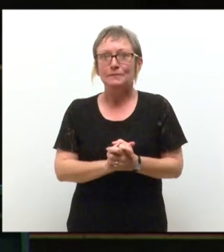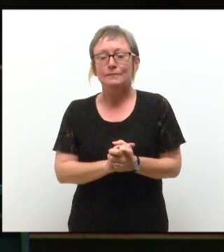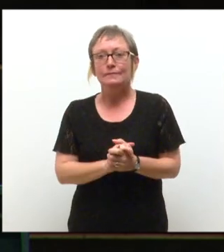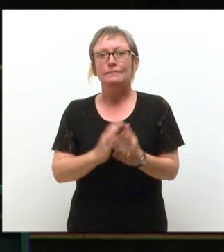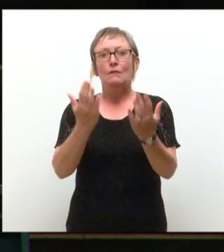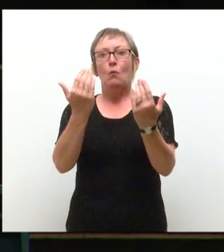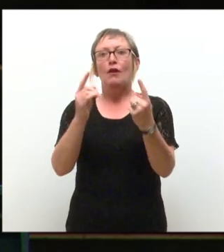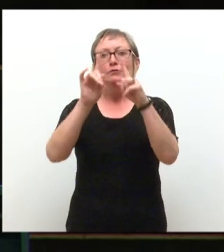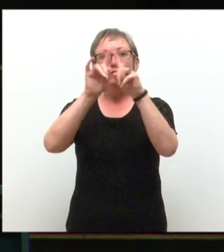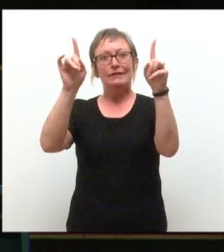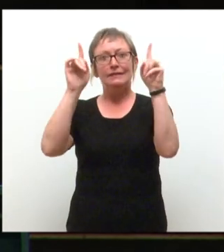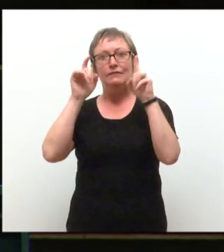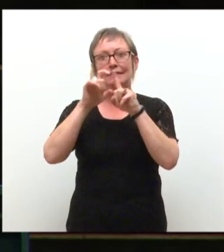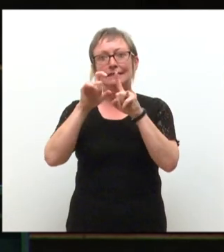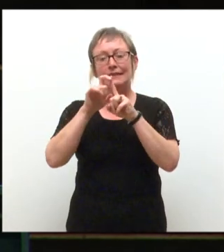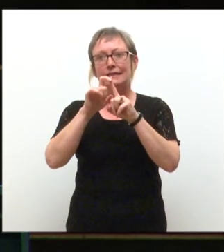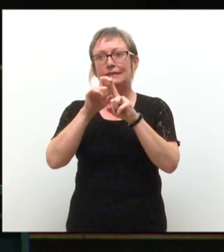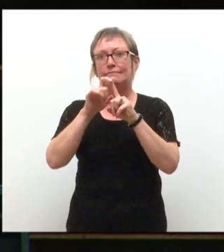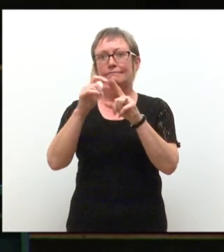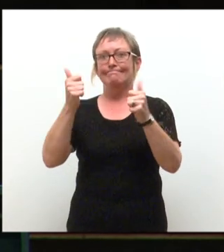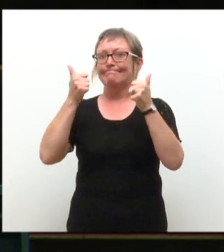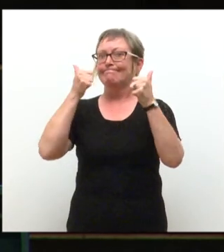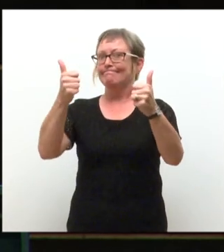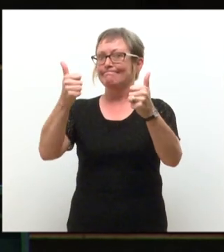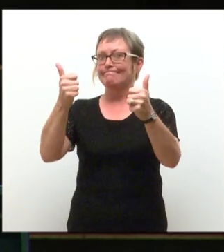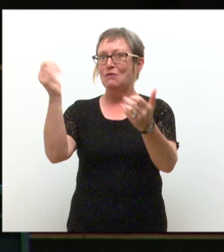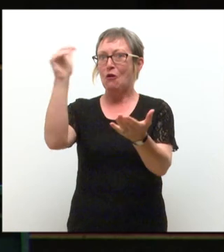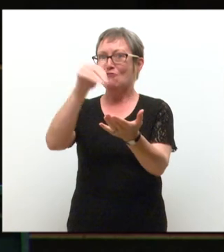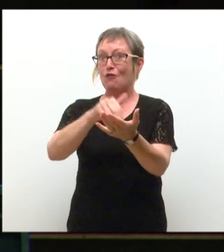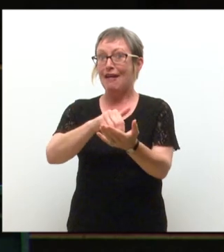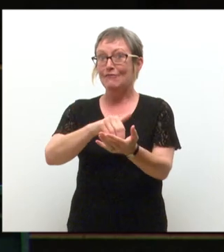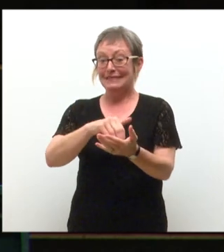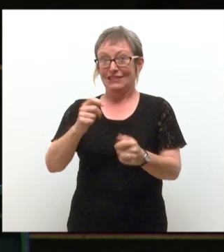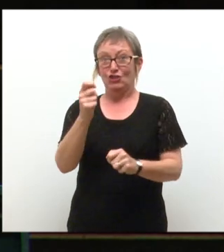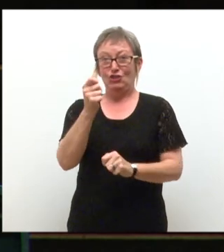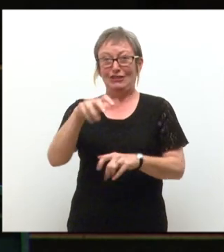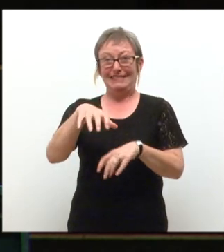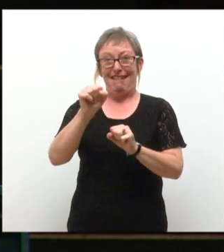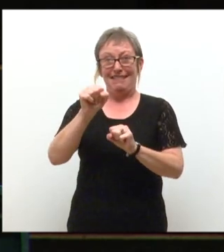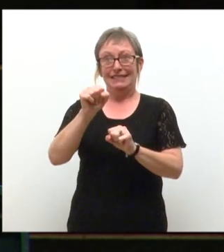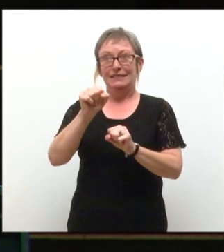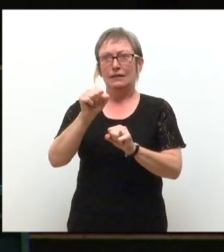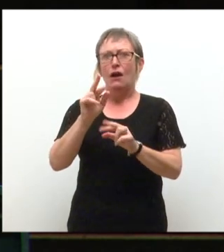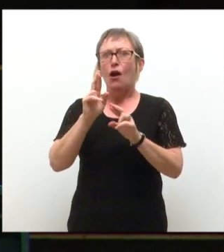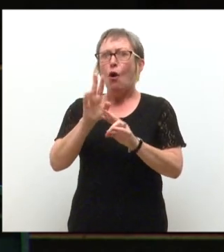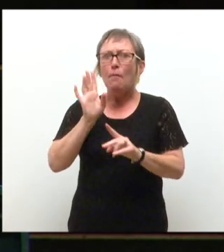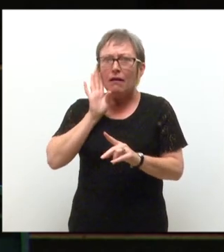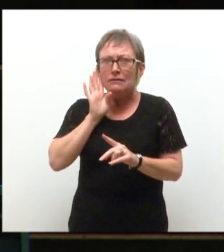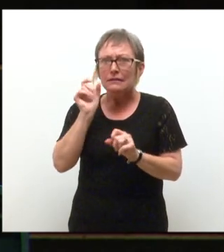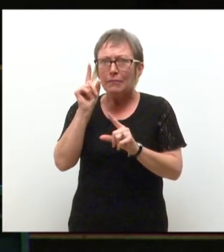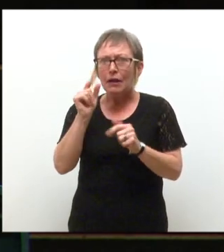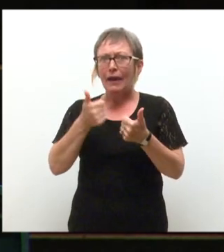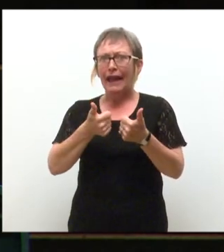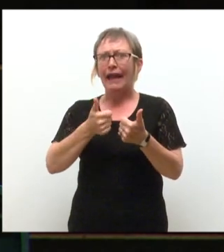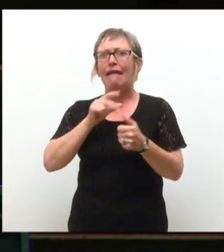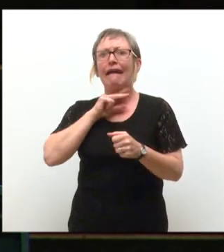welcome to the University of Dundee. You made it, and it's actually only the beginning. By the way, I hope you can all understand my accent, but we